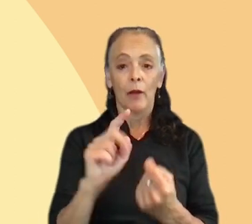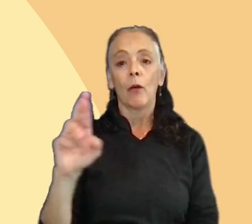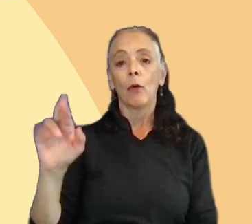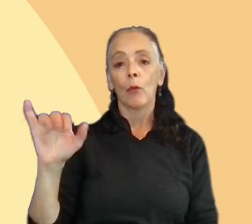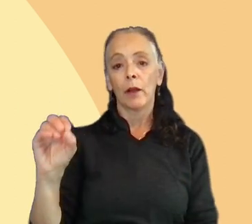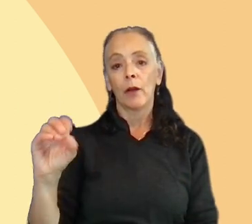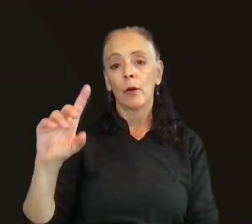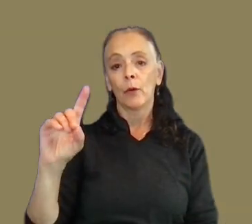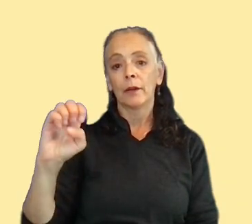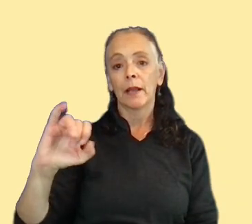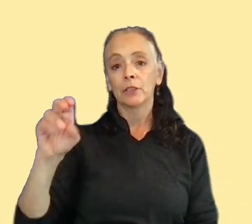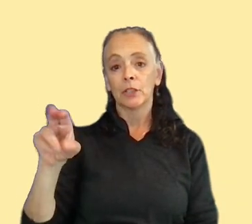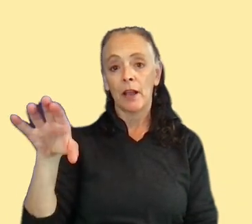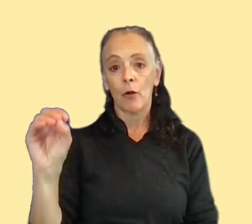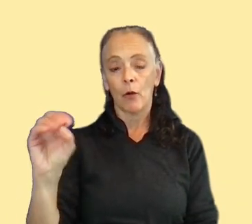far apart.